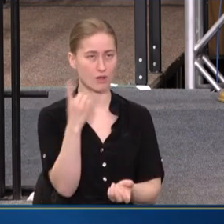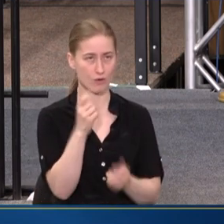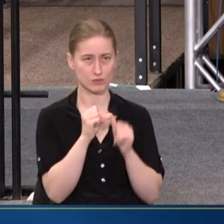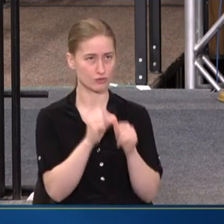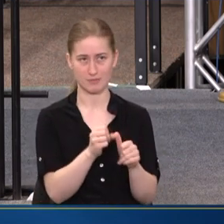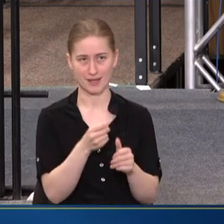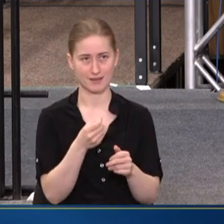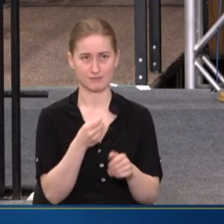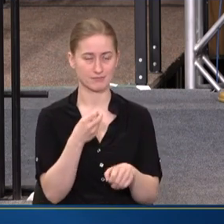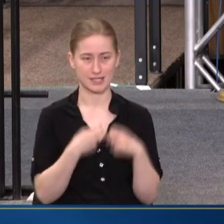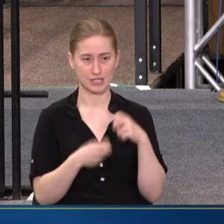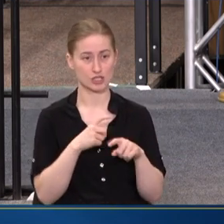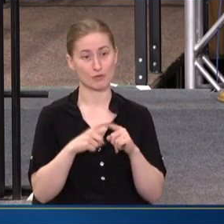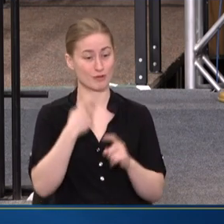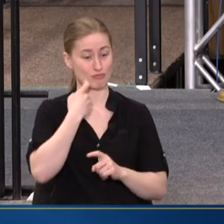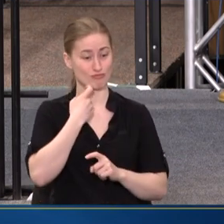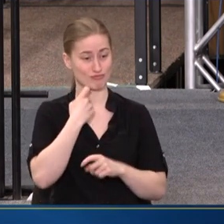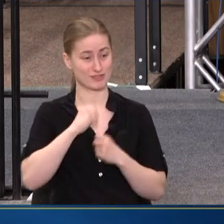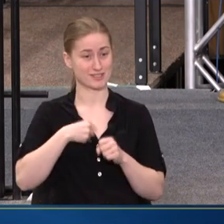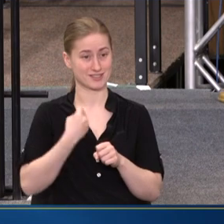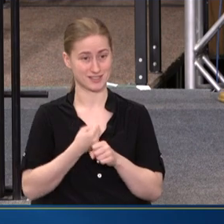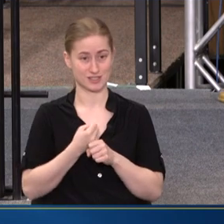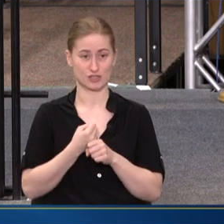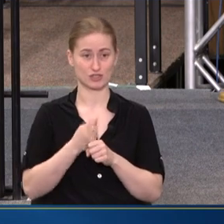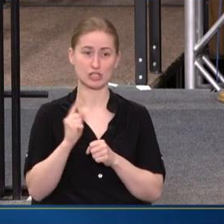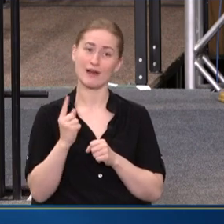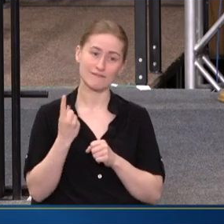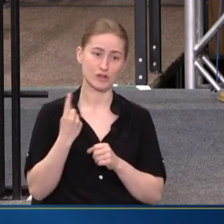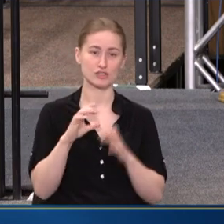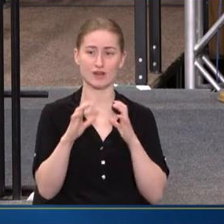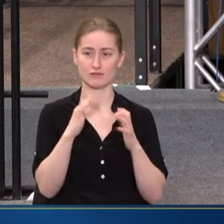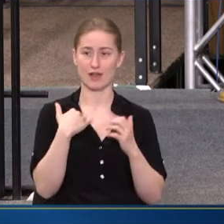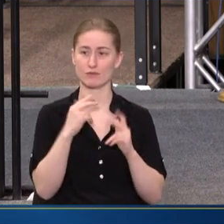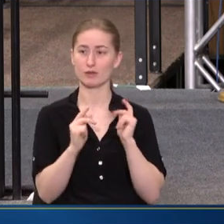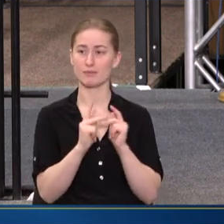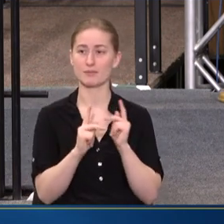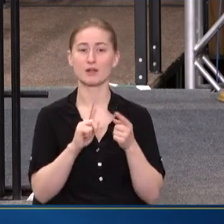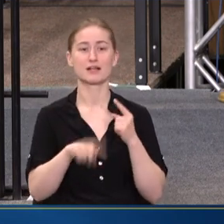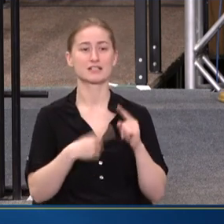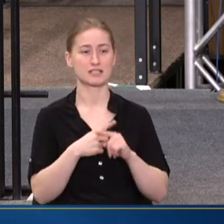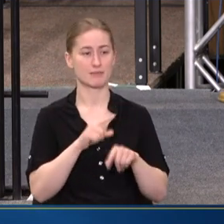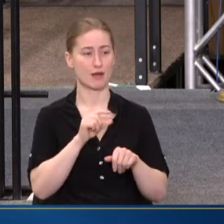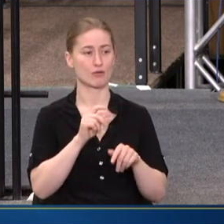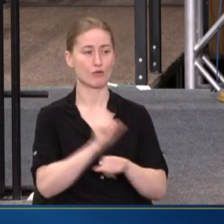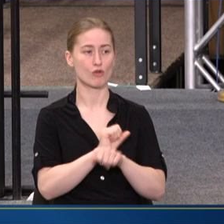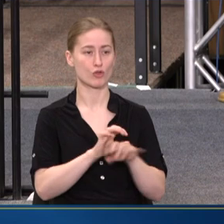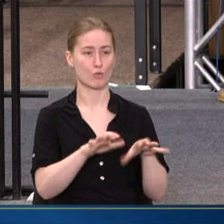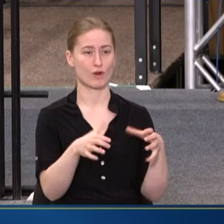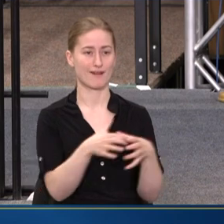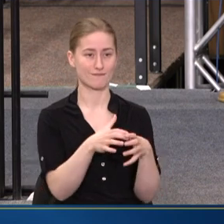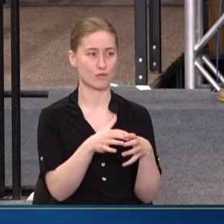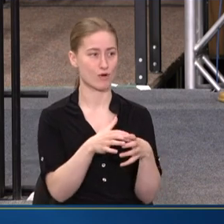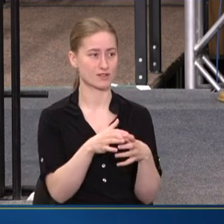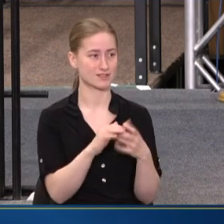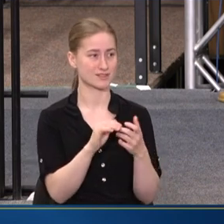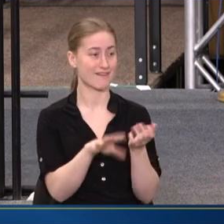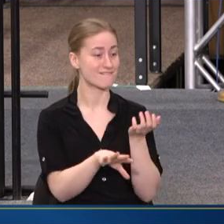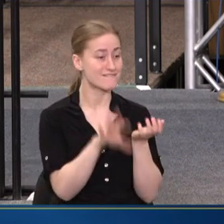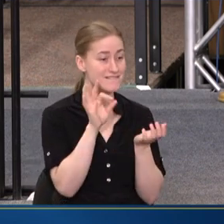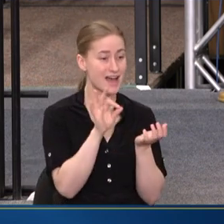AN ISSUE. BUT IN RECENT YEARS, THE FIRST CONVERSATION YOU HAVE WITH FOLKS IS ABOUT THE WORK FORCE. FINDING AND